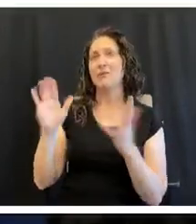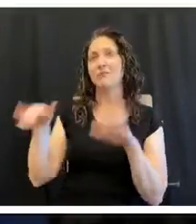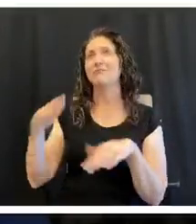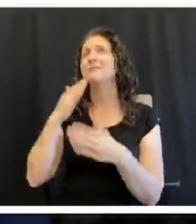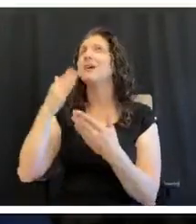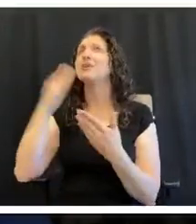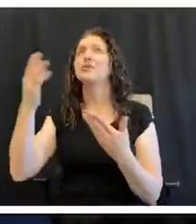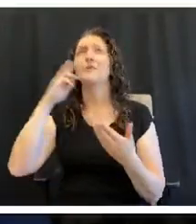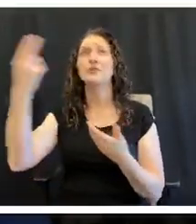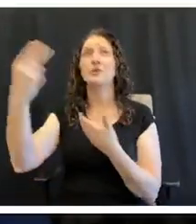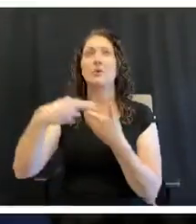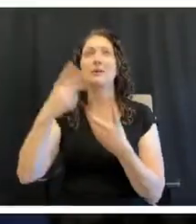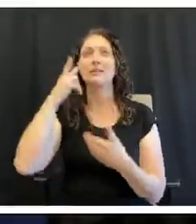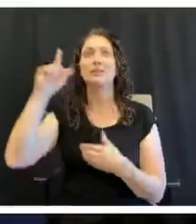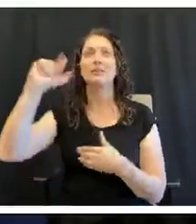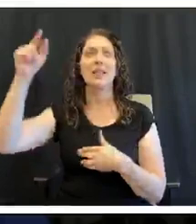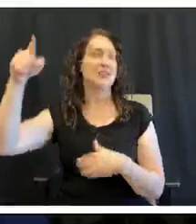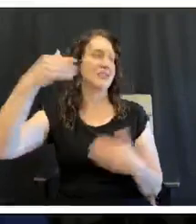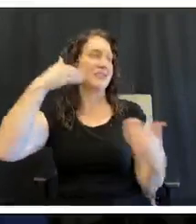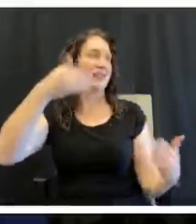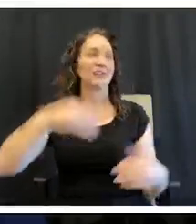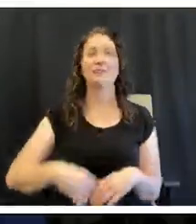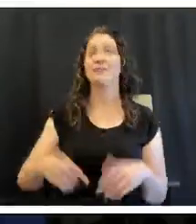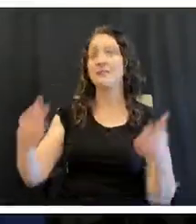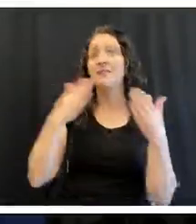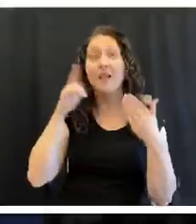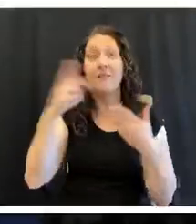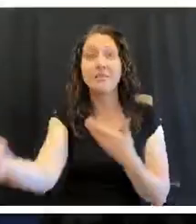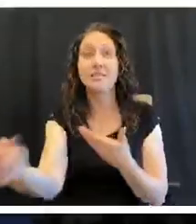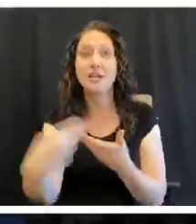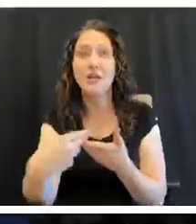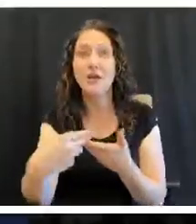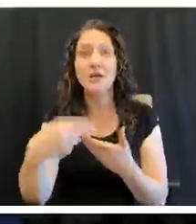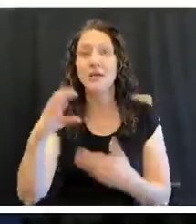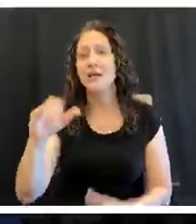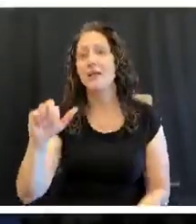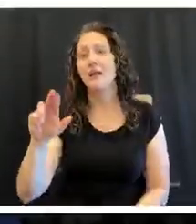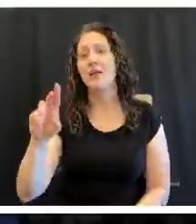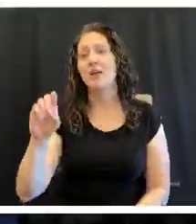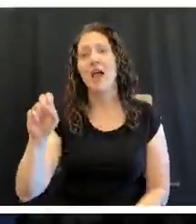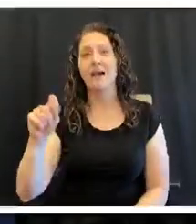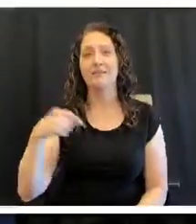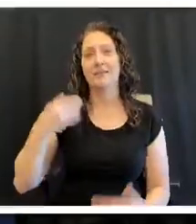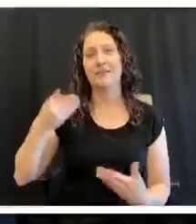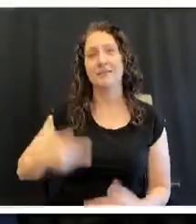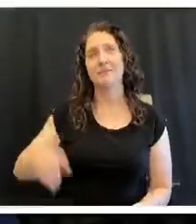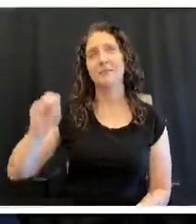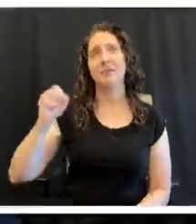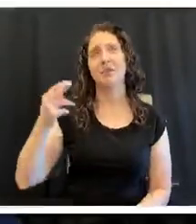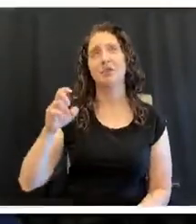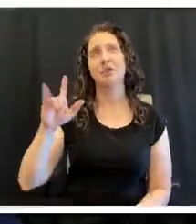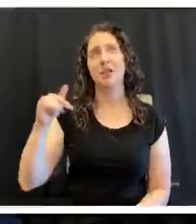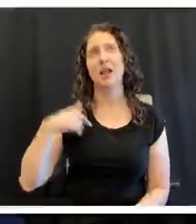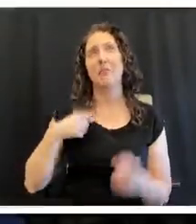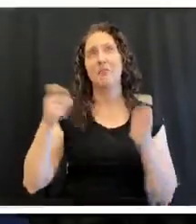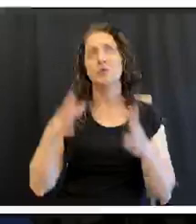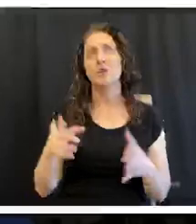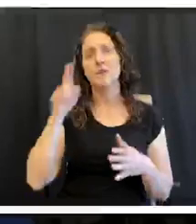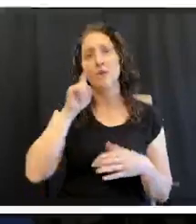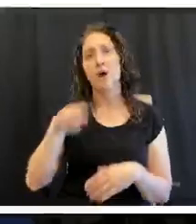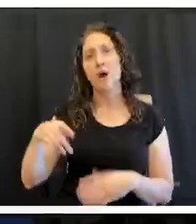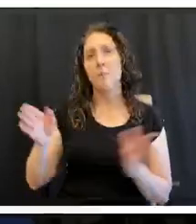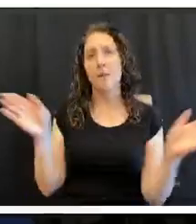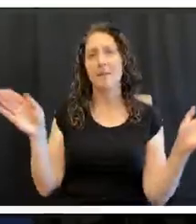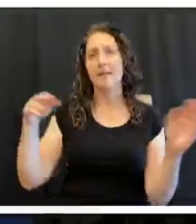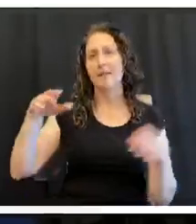time. All right. Thanks for being with us here on Cardcast. I'm Shelley Batanza, the Director of Public Affairs at Lamar University, the